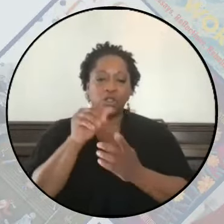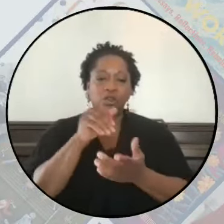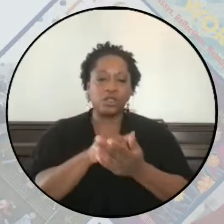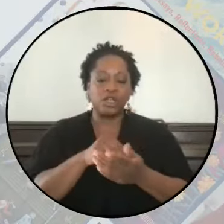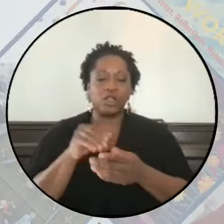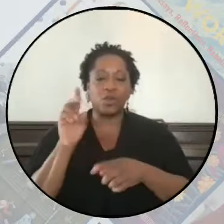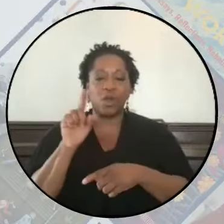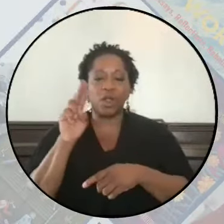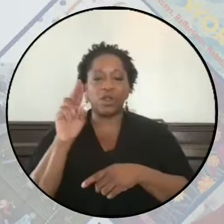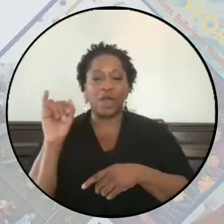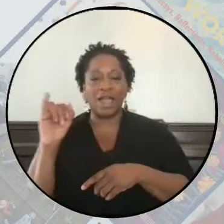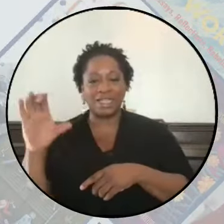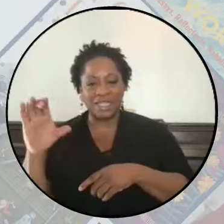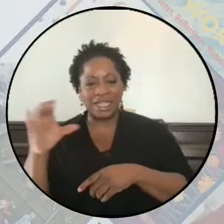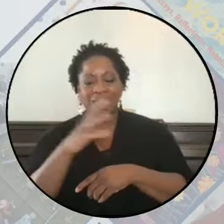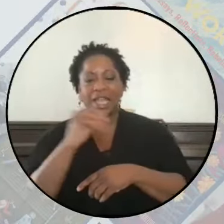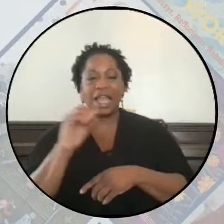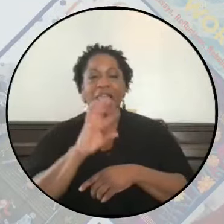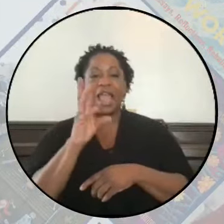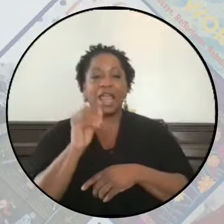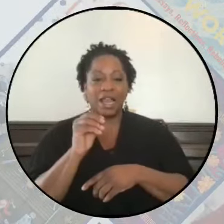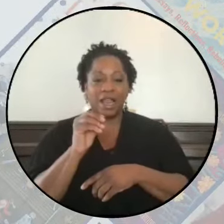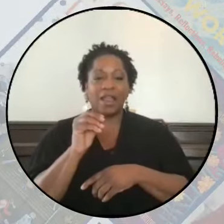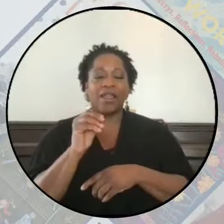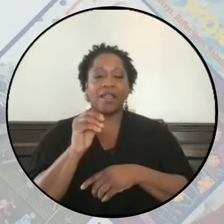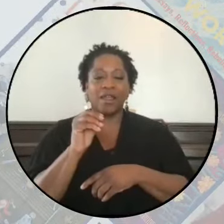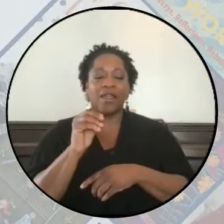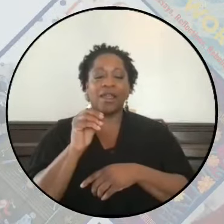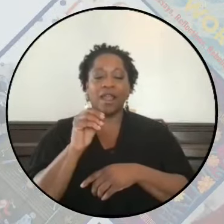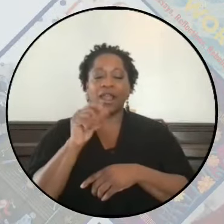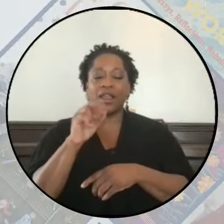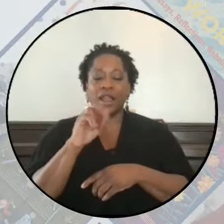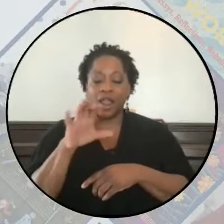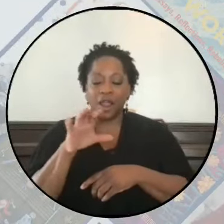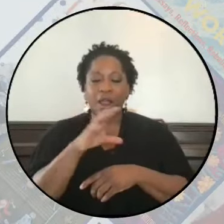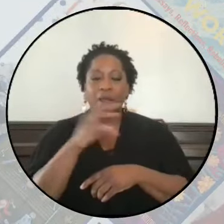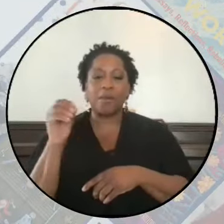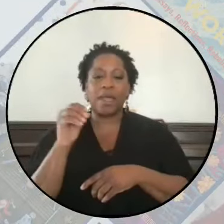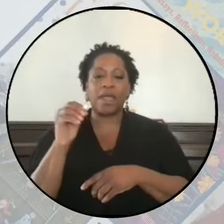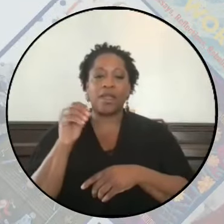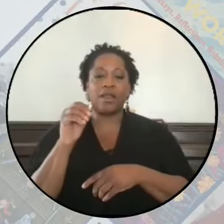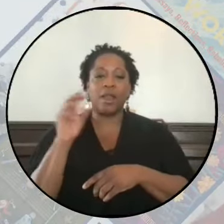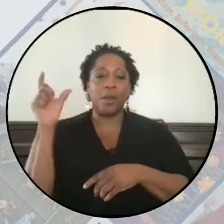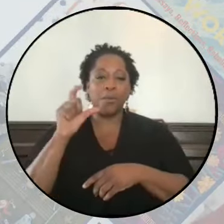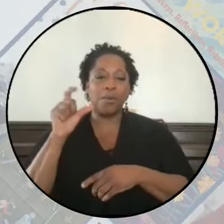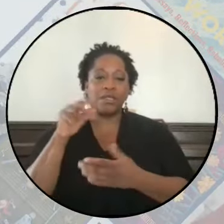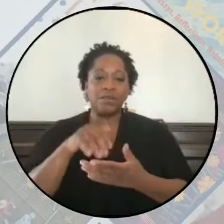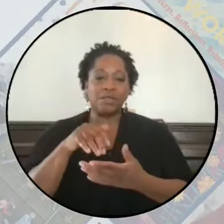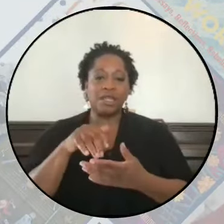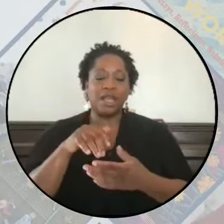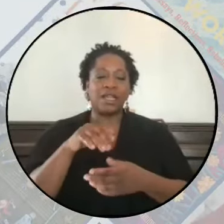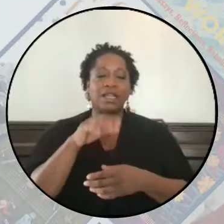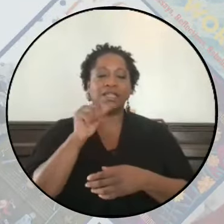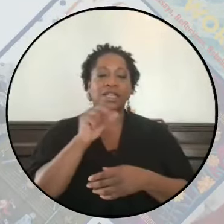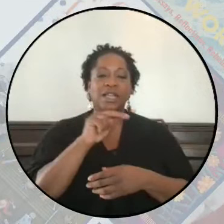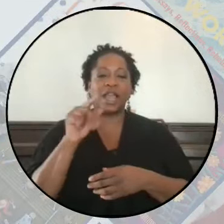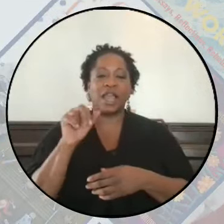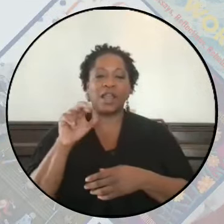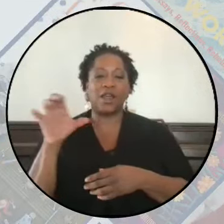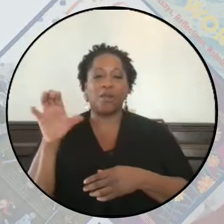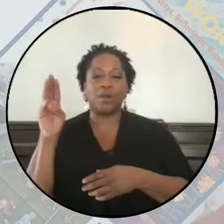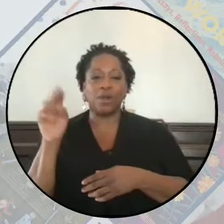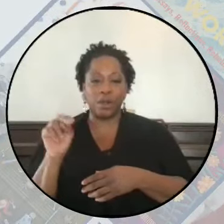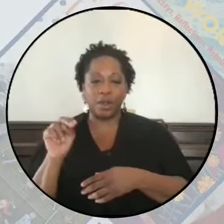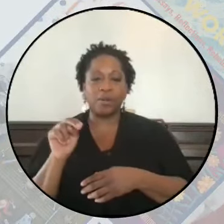at UIC, and Arab and Muslim American Studies at UM Ann Arbor. She is